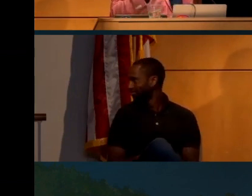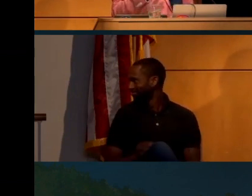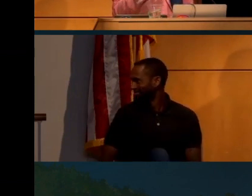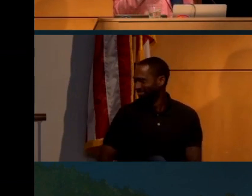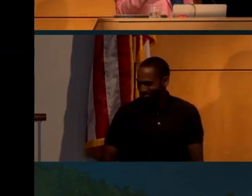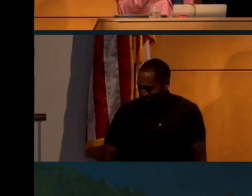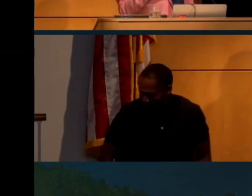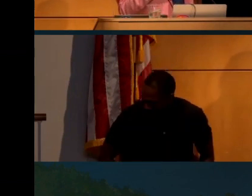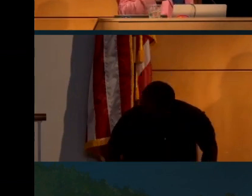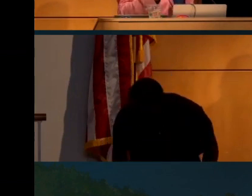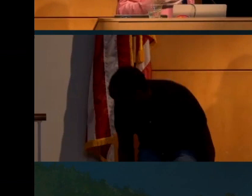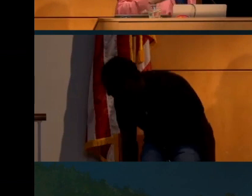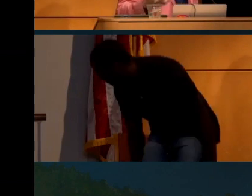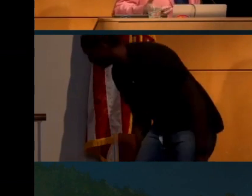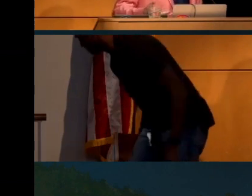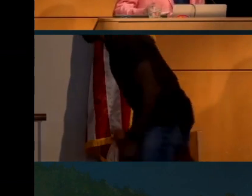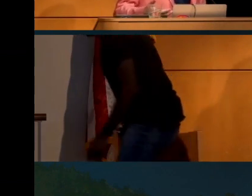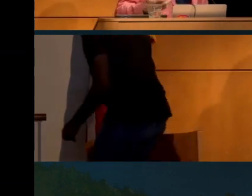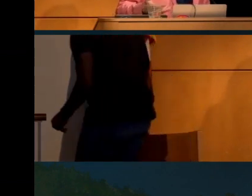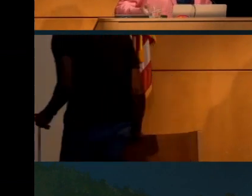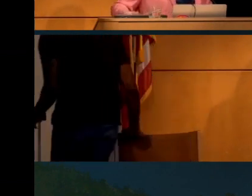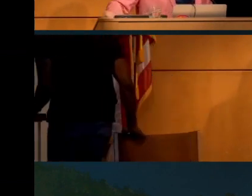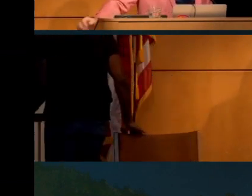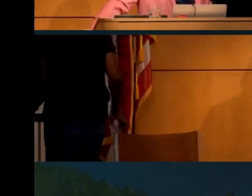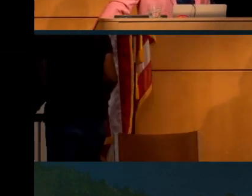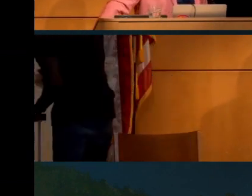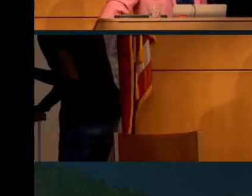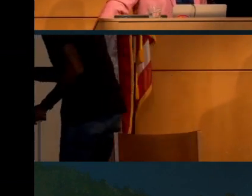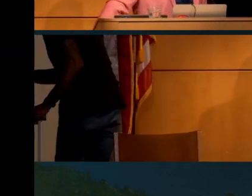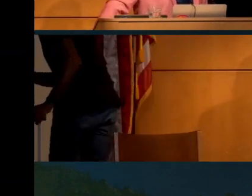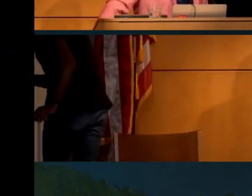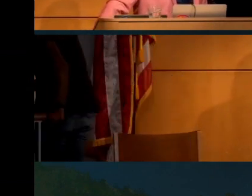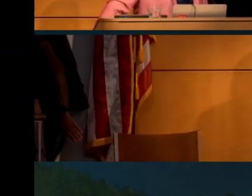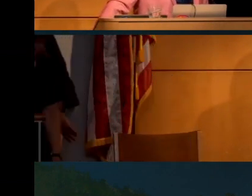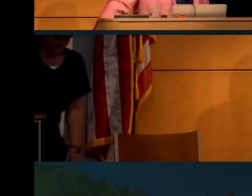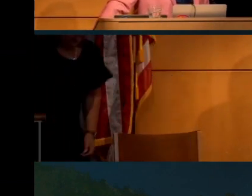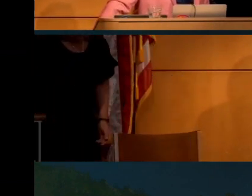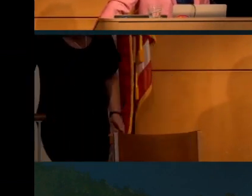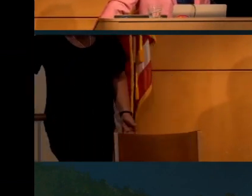And so it's very easy to fool people with these kind of conspiracy theories.